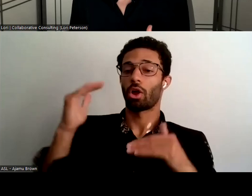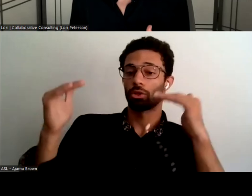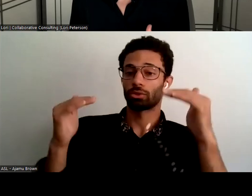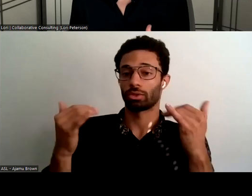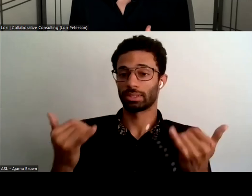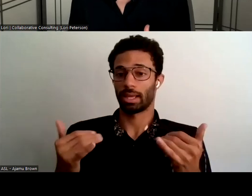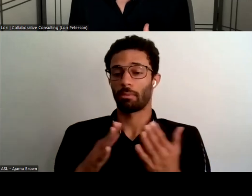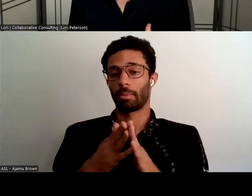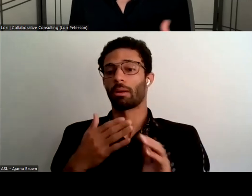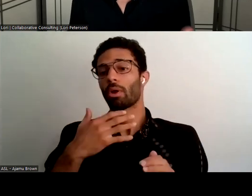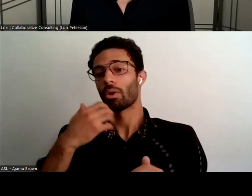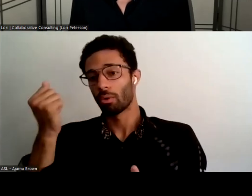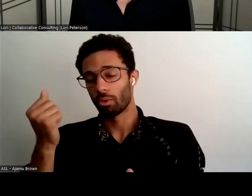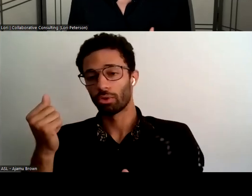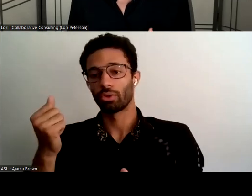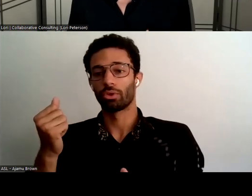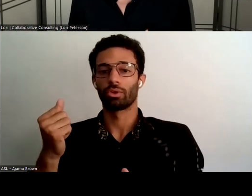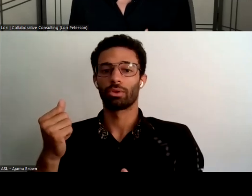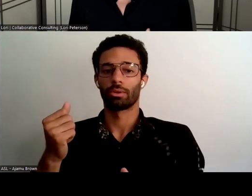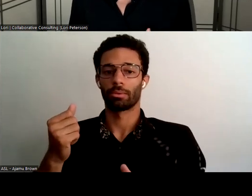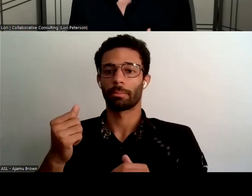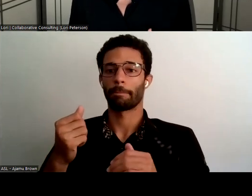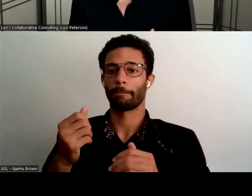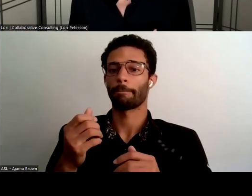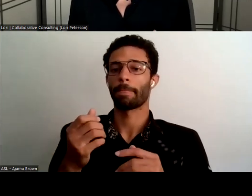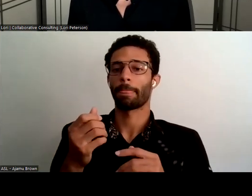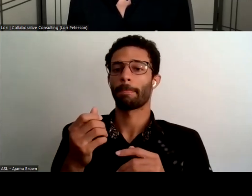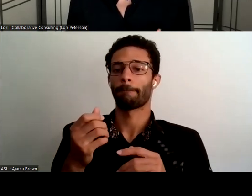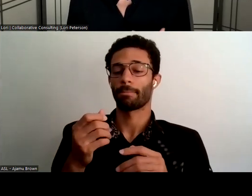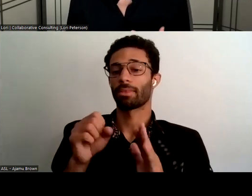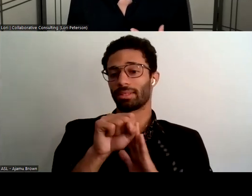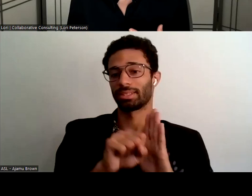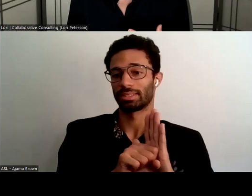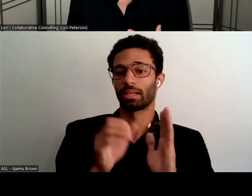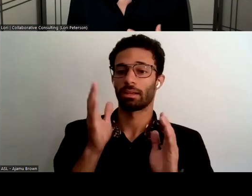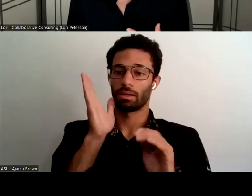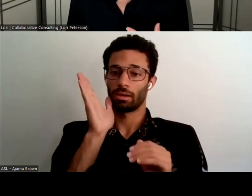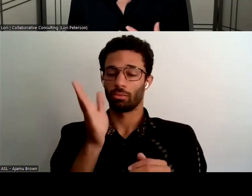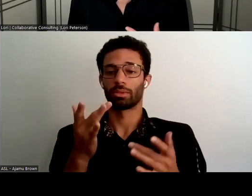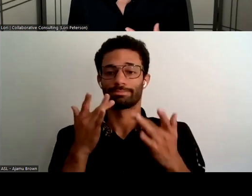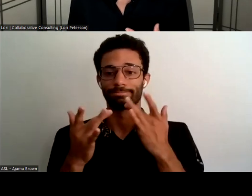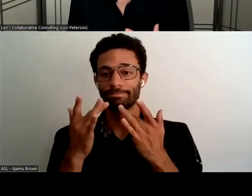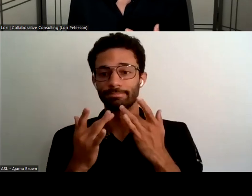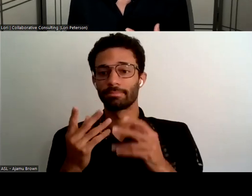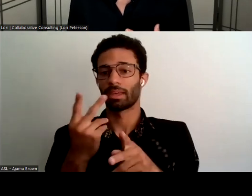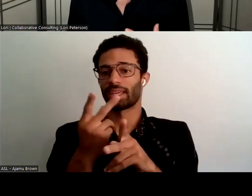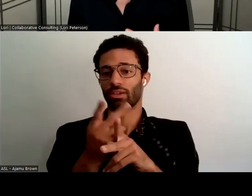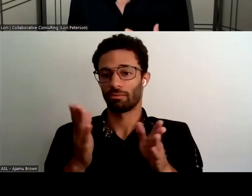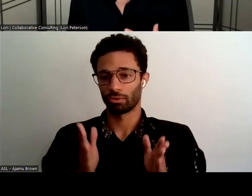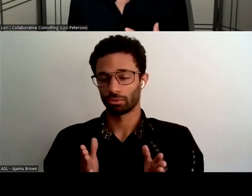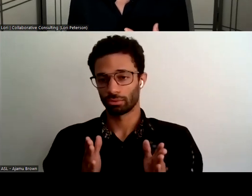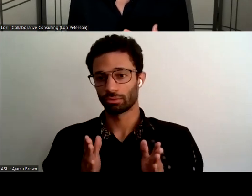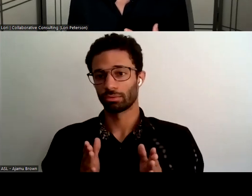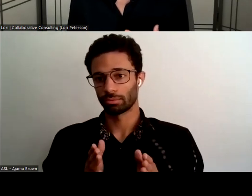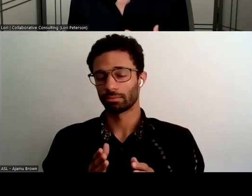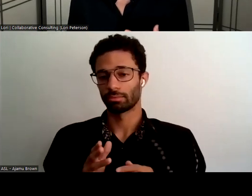in california the state will be experiencing a shortage in caregivers i think it's projected around 3.2